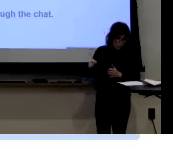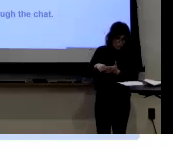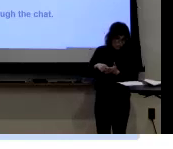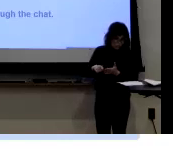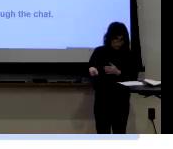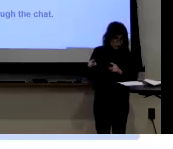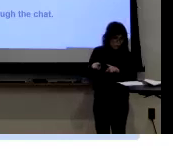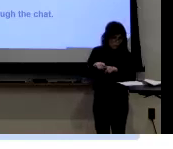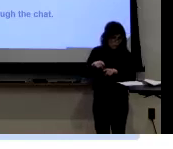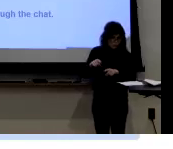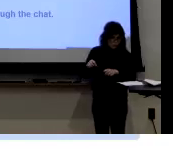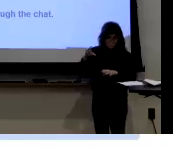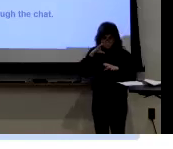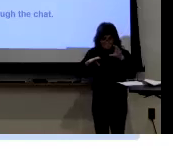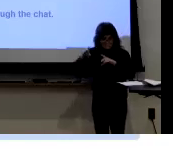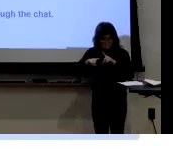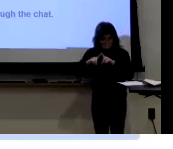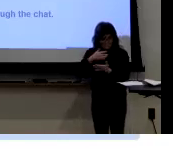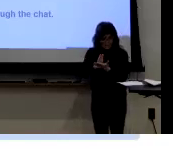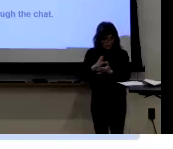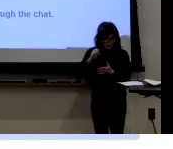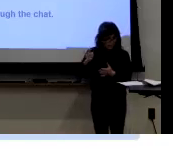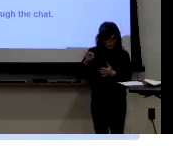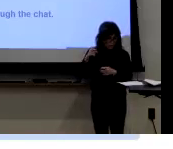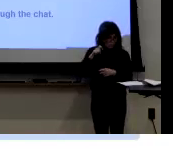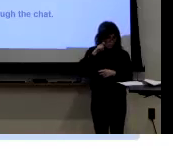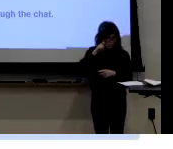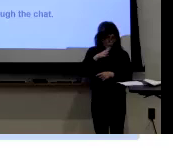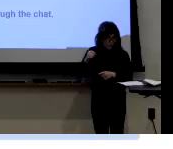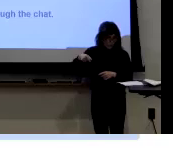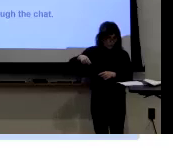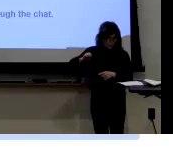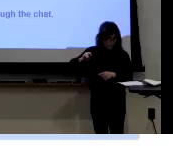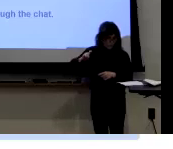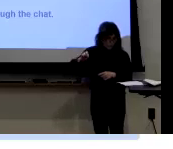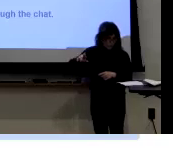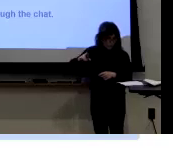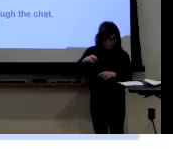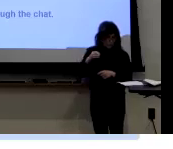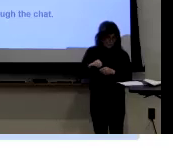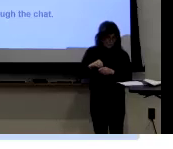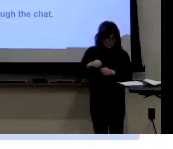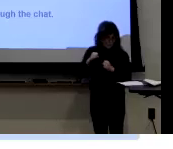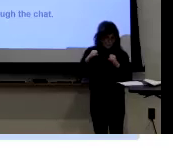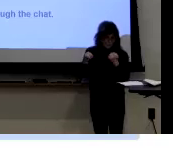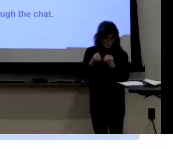Her research also explores different aspects of race and gender in society.